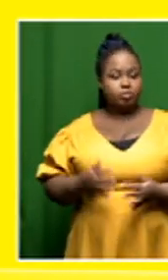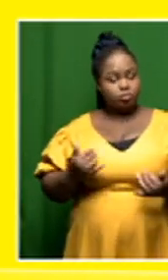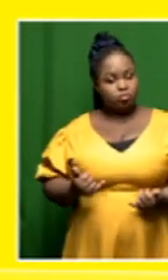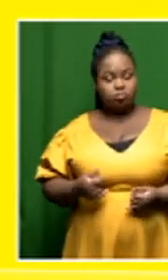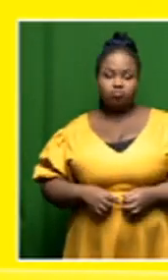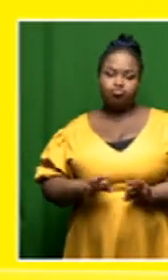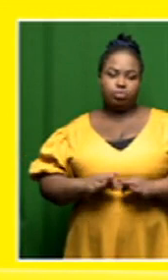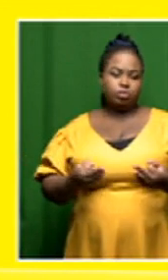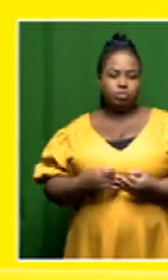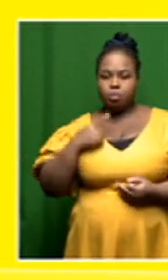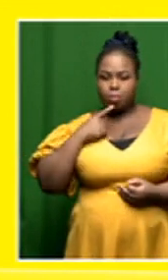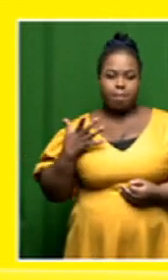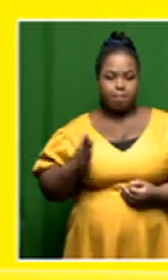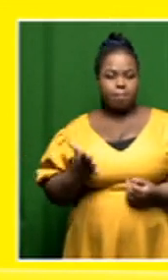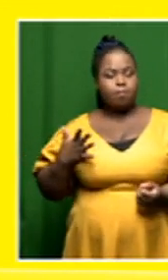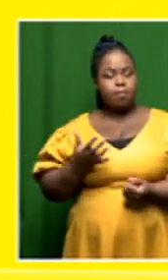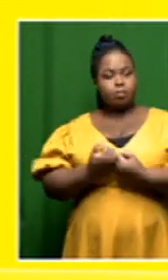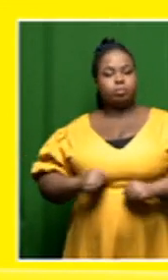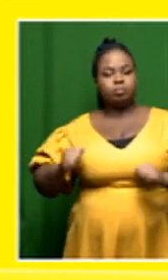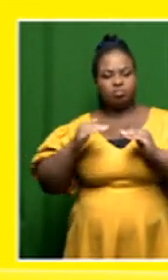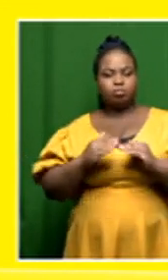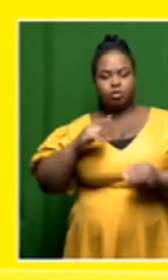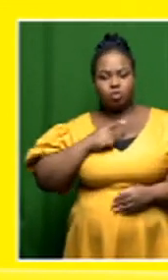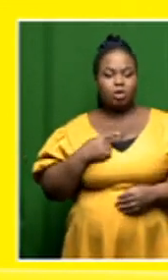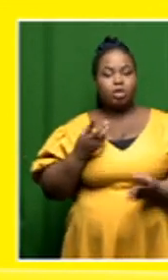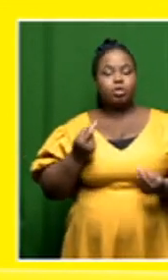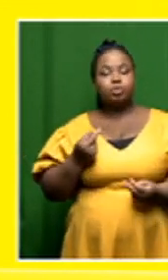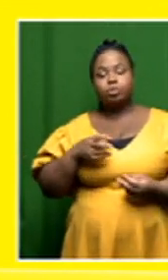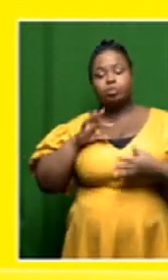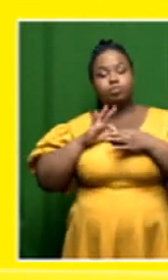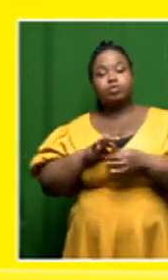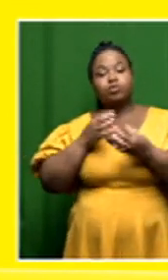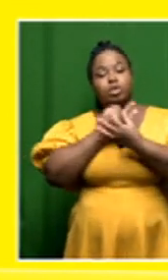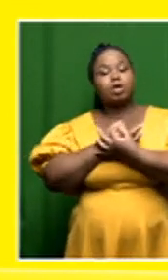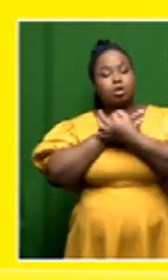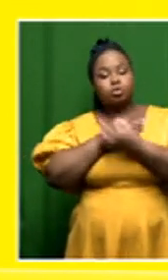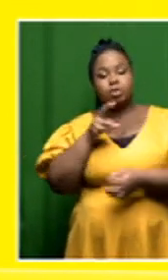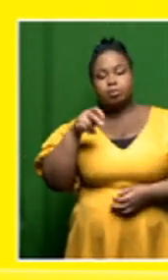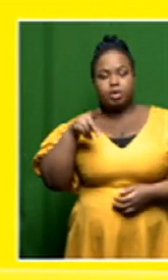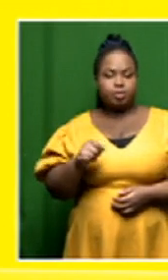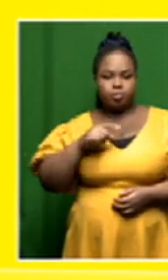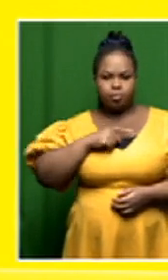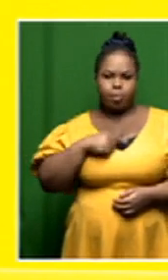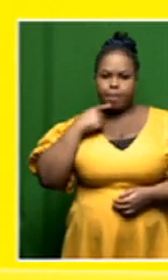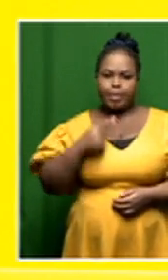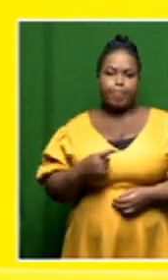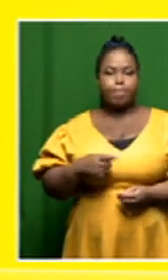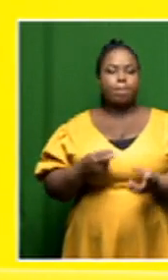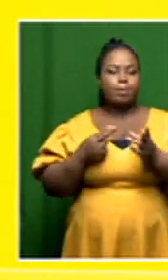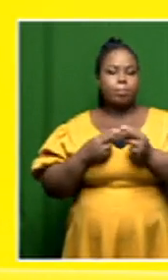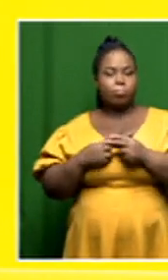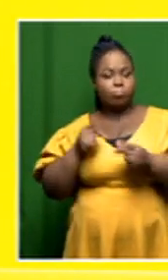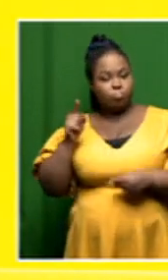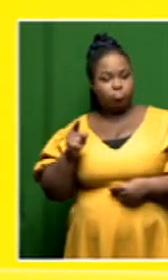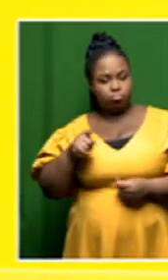the families that are calling for justice following a new commitment by the npa and the hawks to actually dedicate